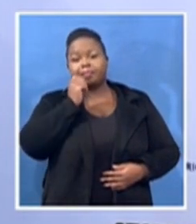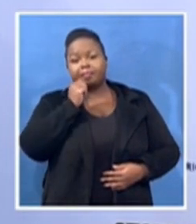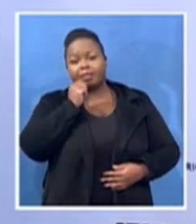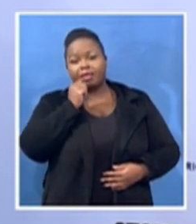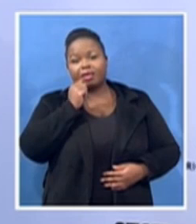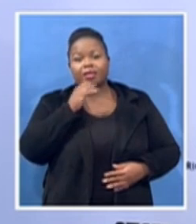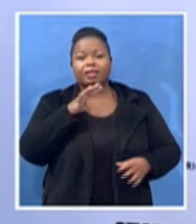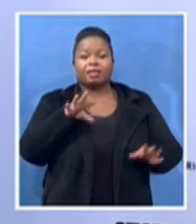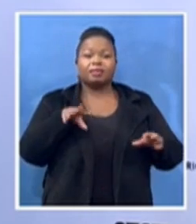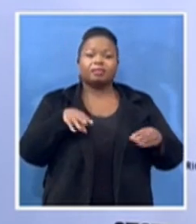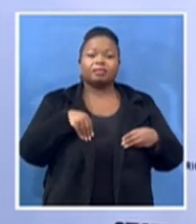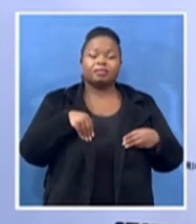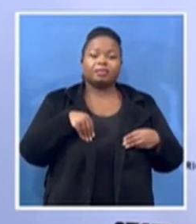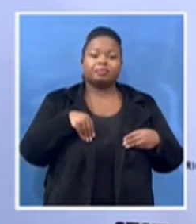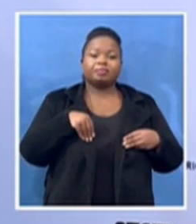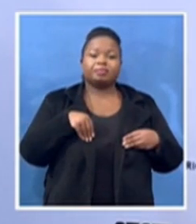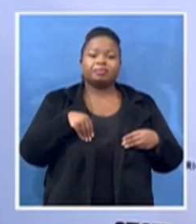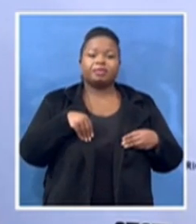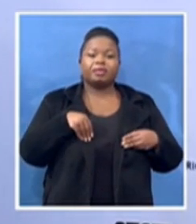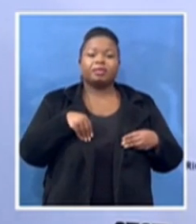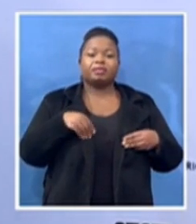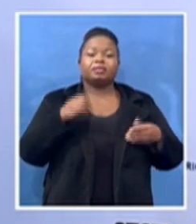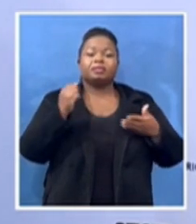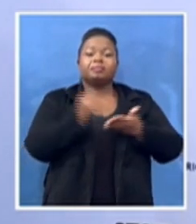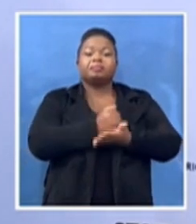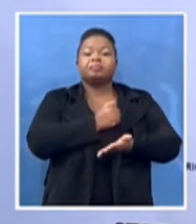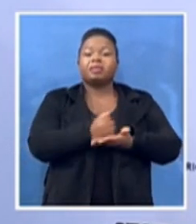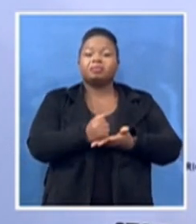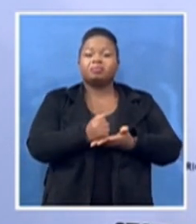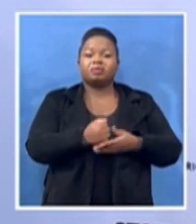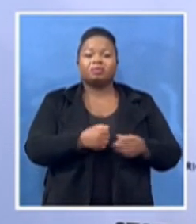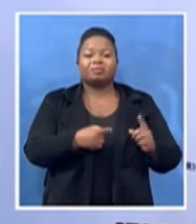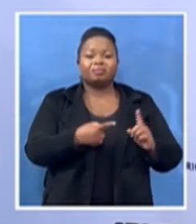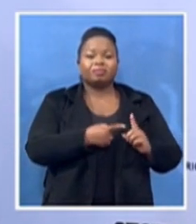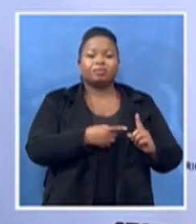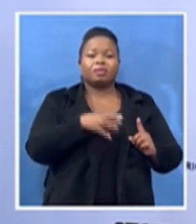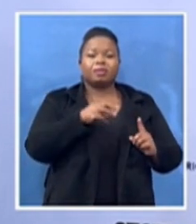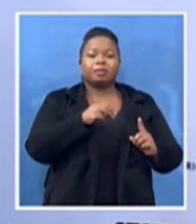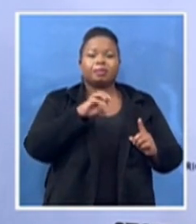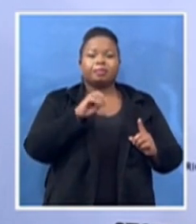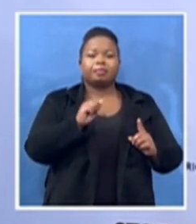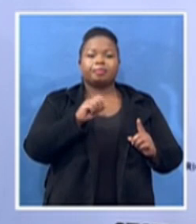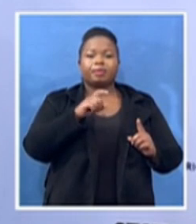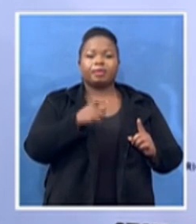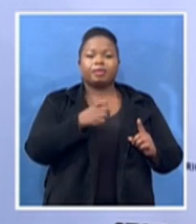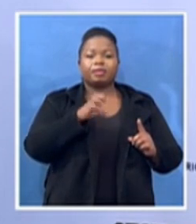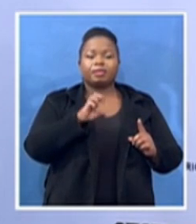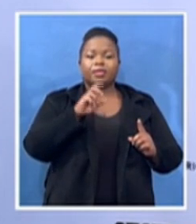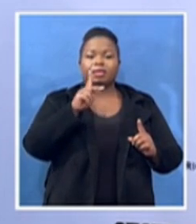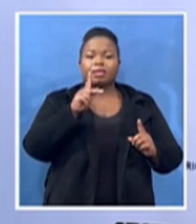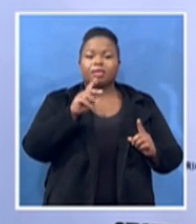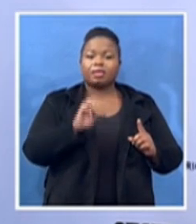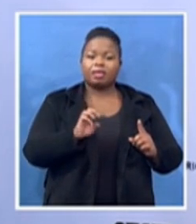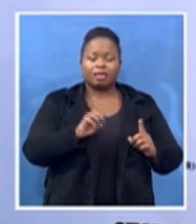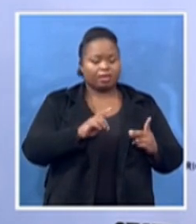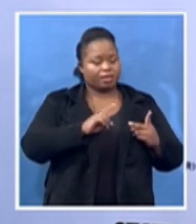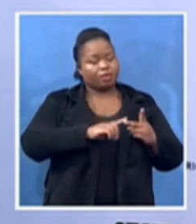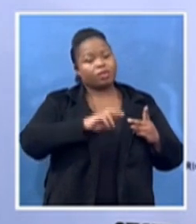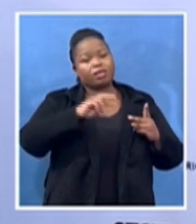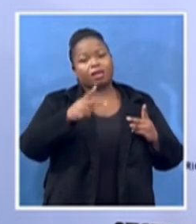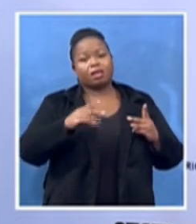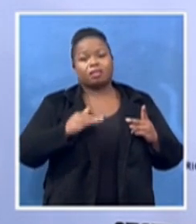Charlotte MacLight and other women she led refused